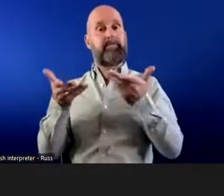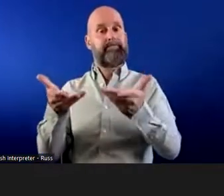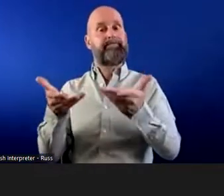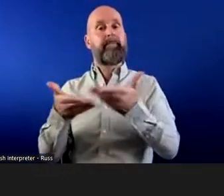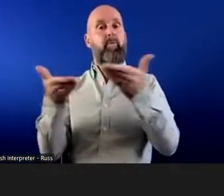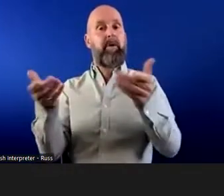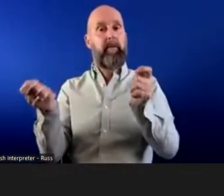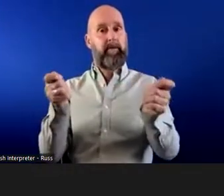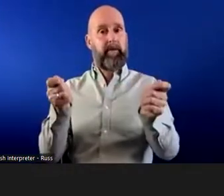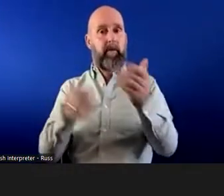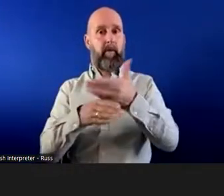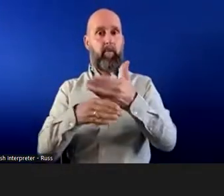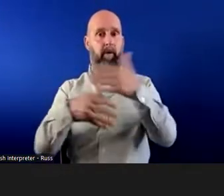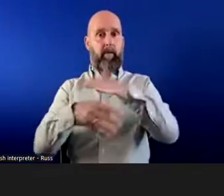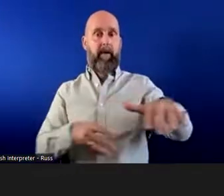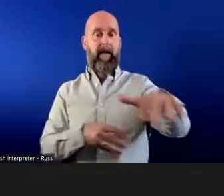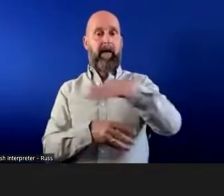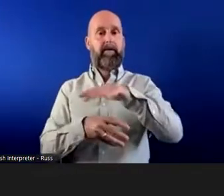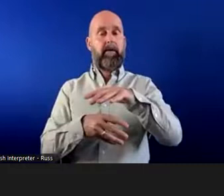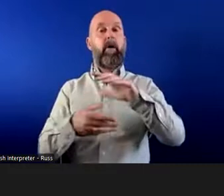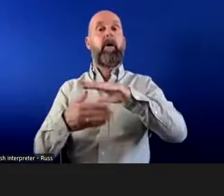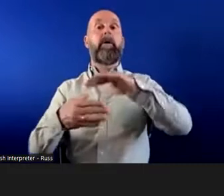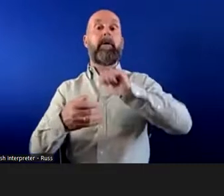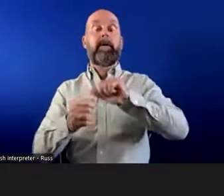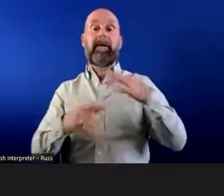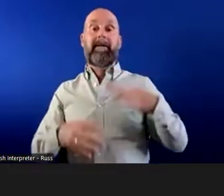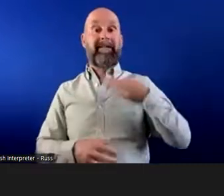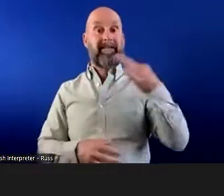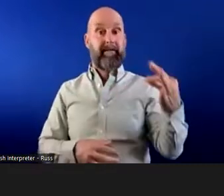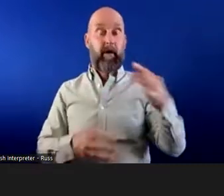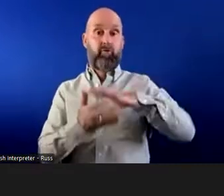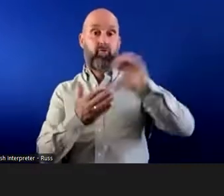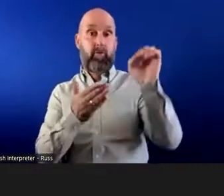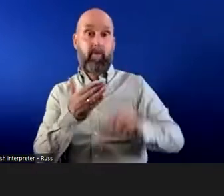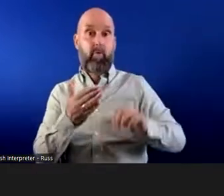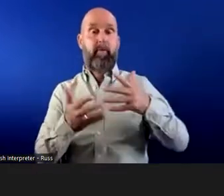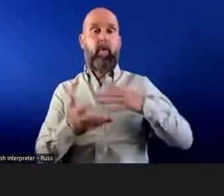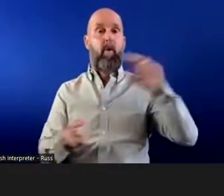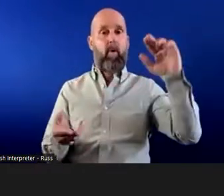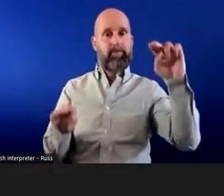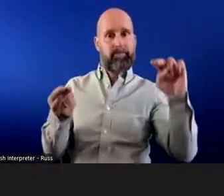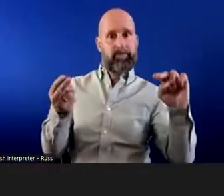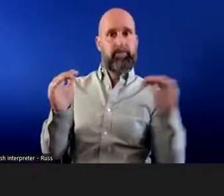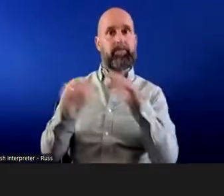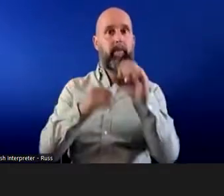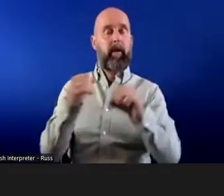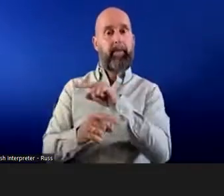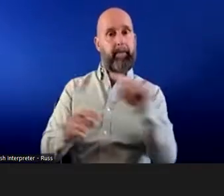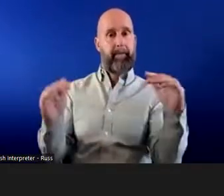the workplace to remove or reduce any substantial disadvantage suffered by that employee when compared to non-disabled staff.